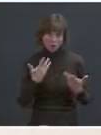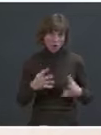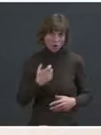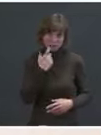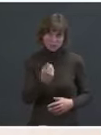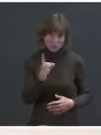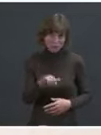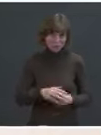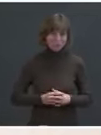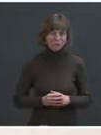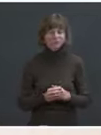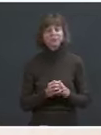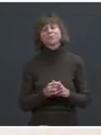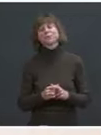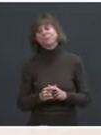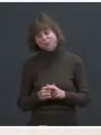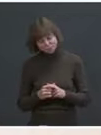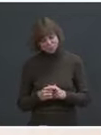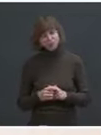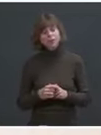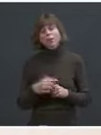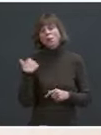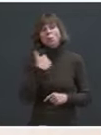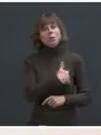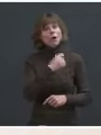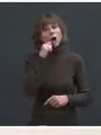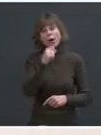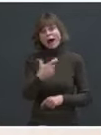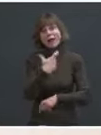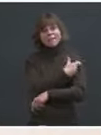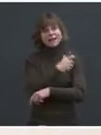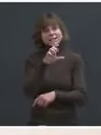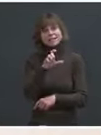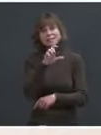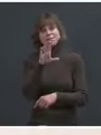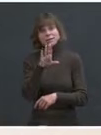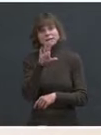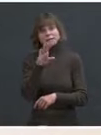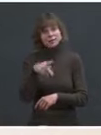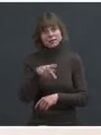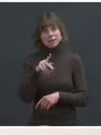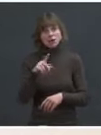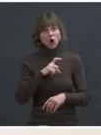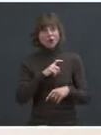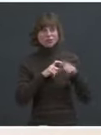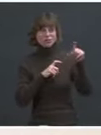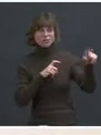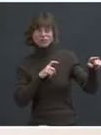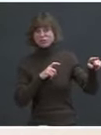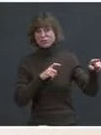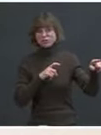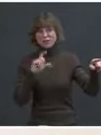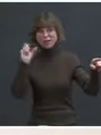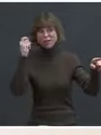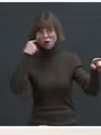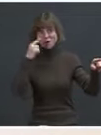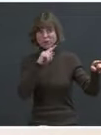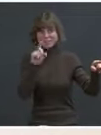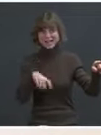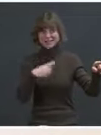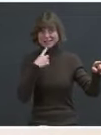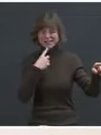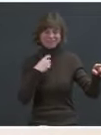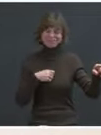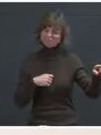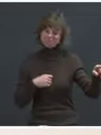that we are not vaccinating CBP officers. Again, we like to deal with facts around here. There's no higher priority than the health and